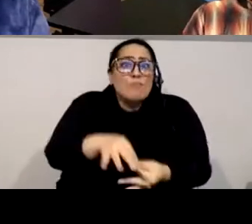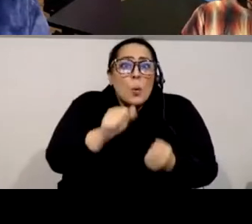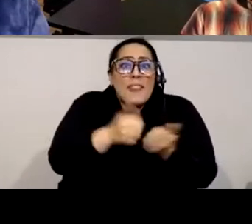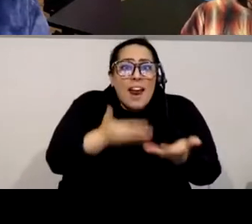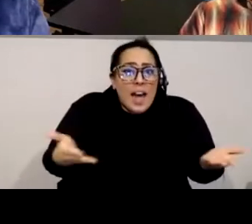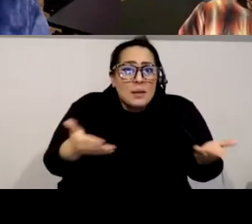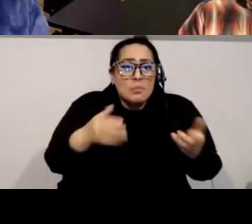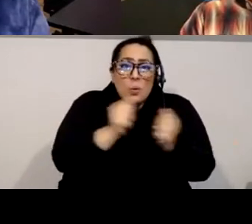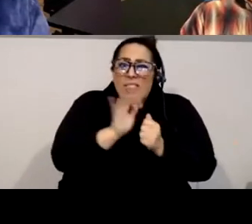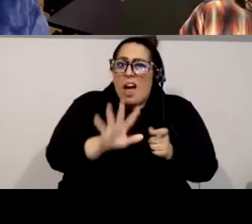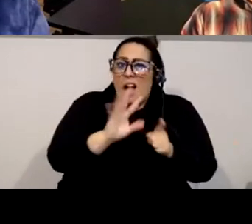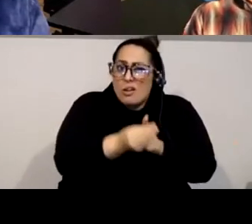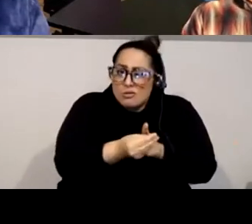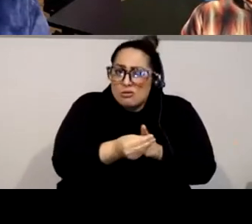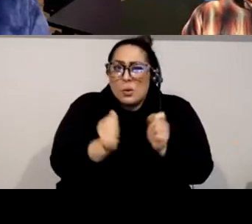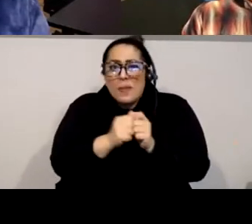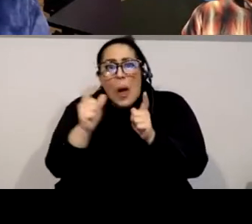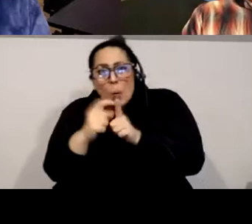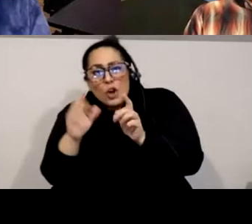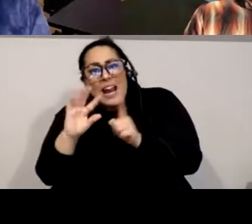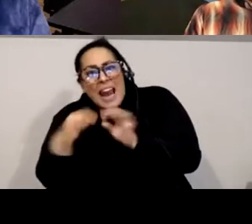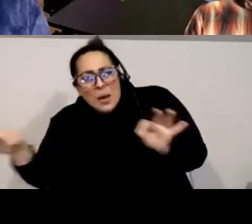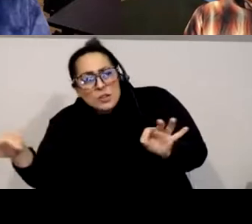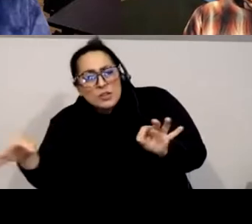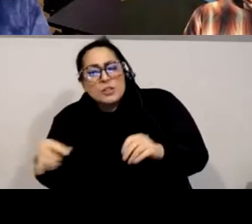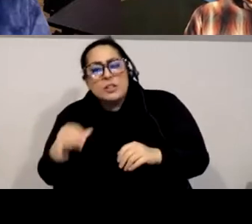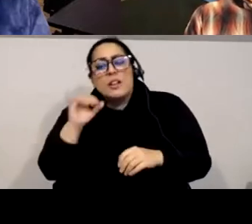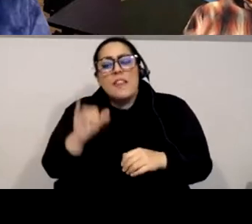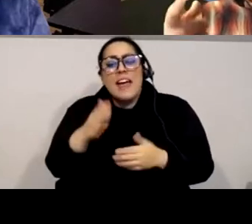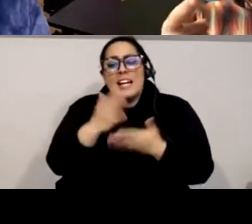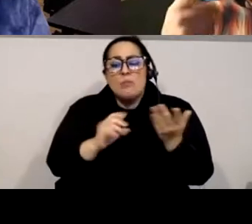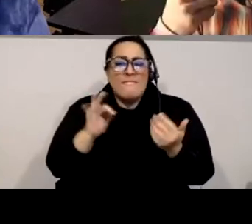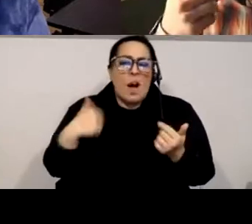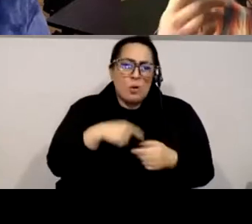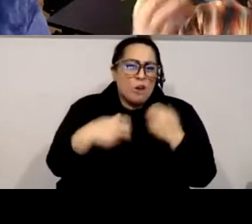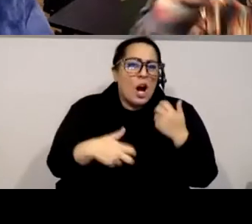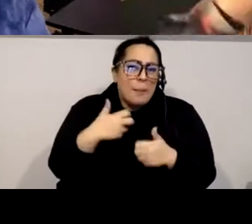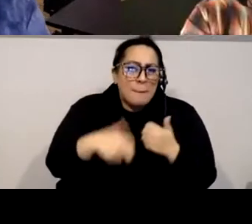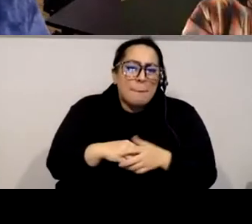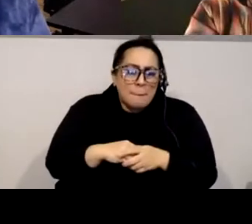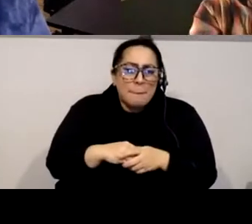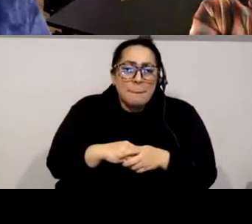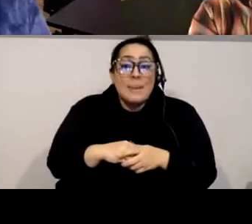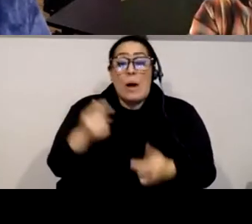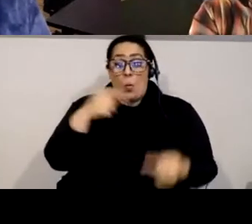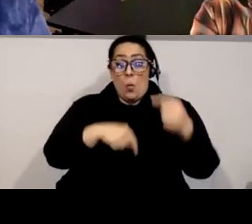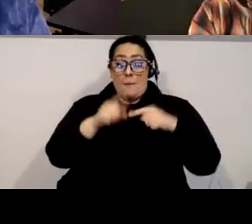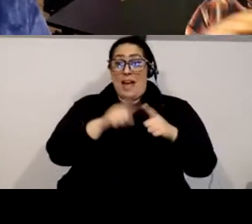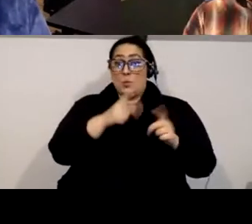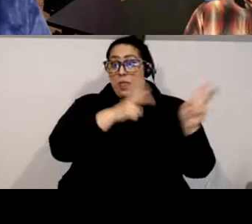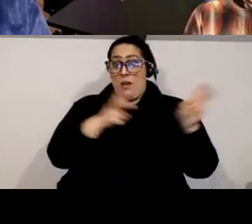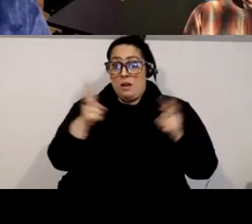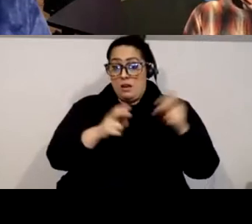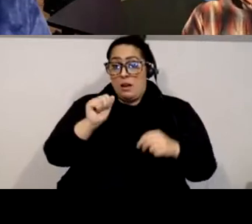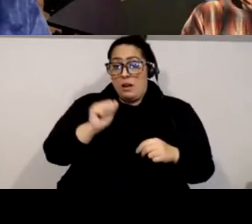a language and i think that that's part of that's part of the the problem here and so going back to the appropriation thing because i know that